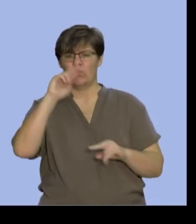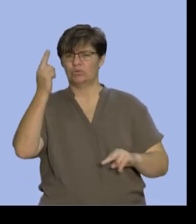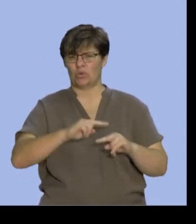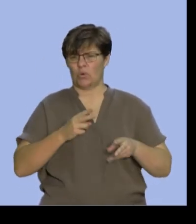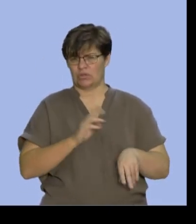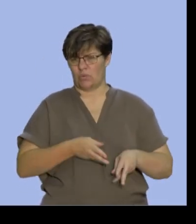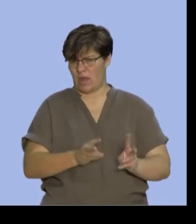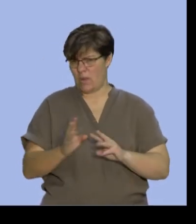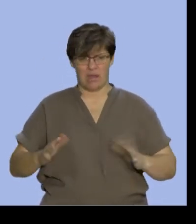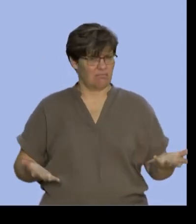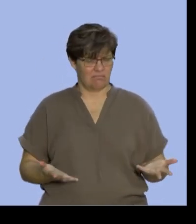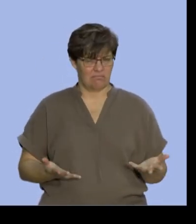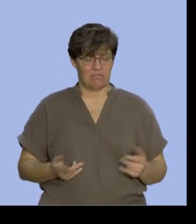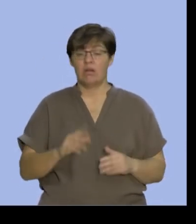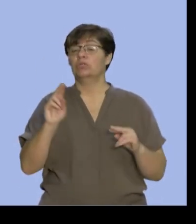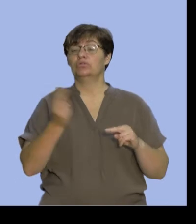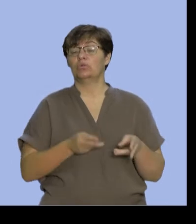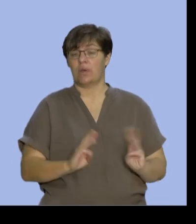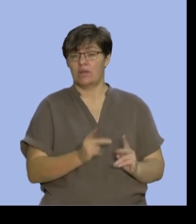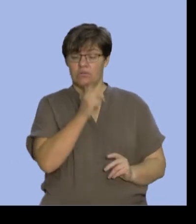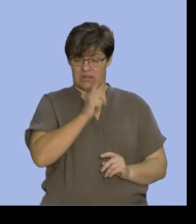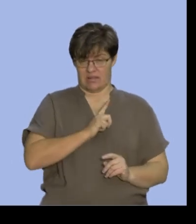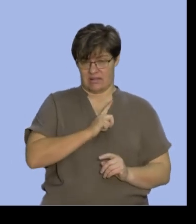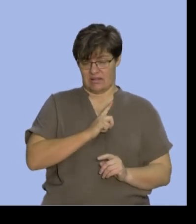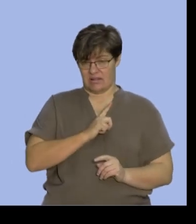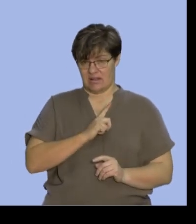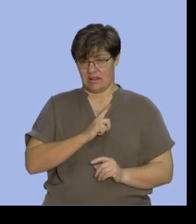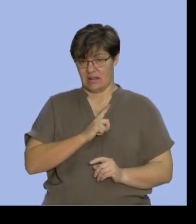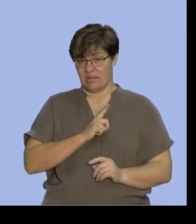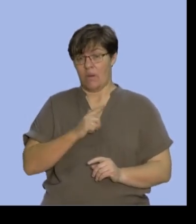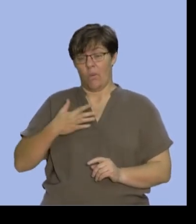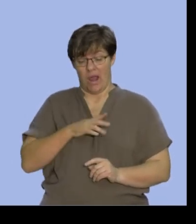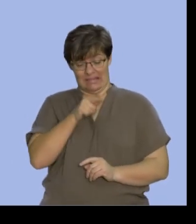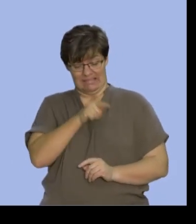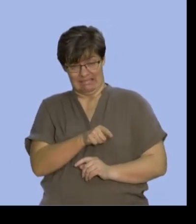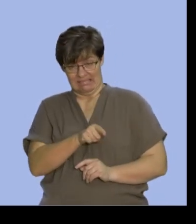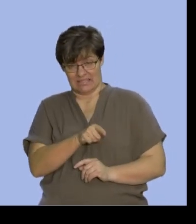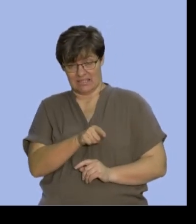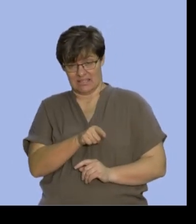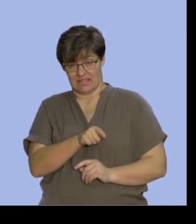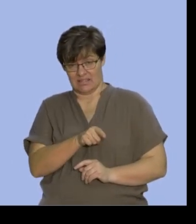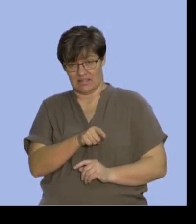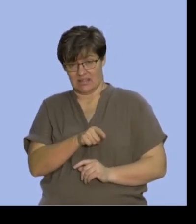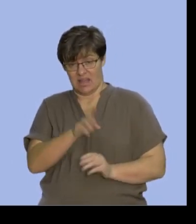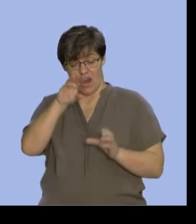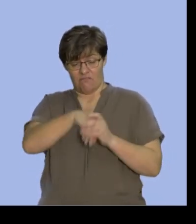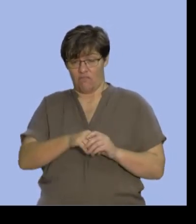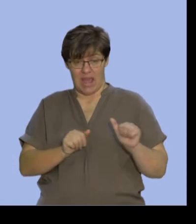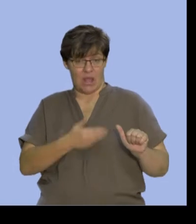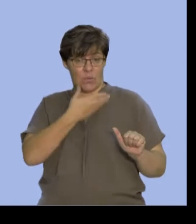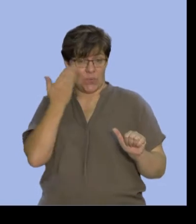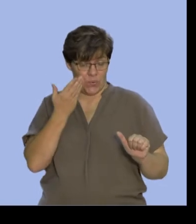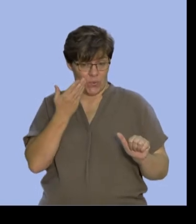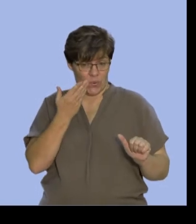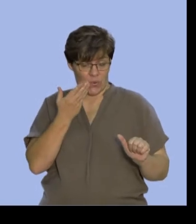shorter way is to say to myself, if I'm wanting the things that are not in A and